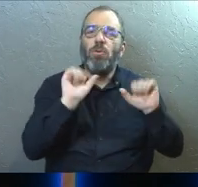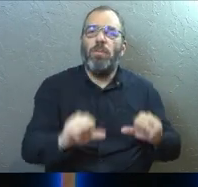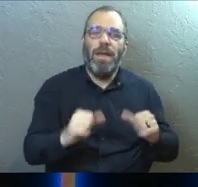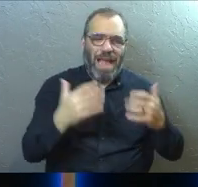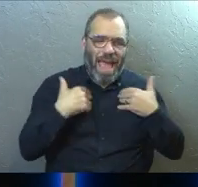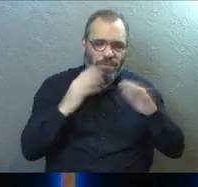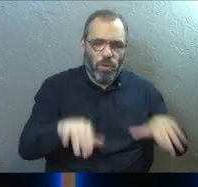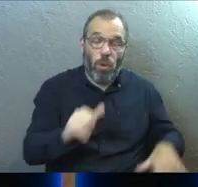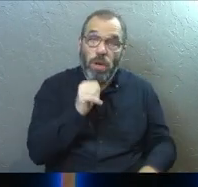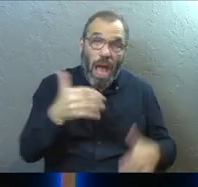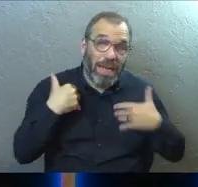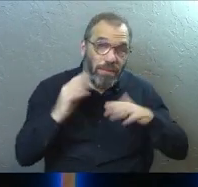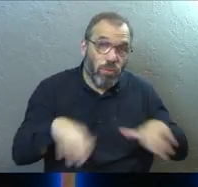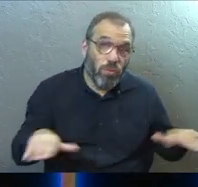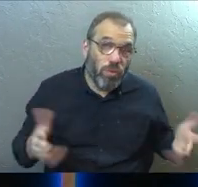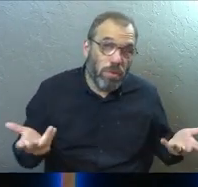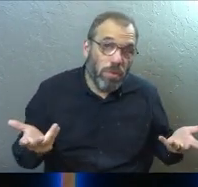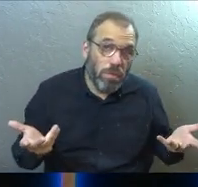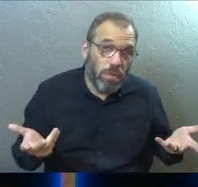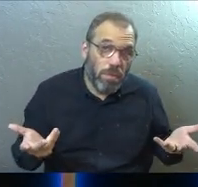to have children or not have children?